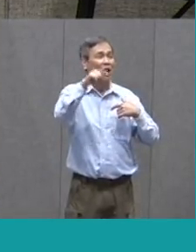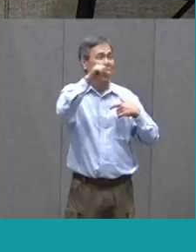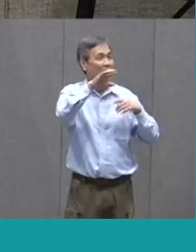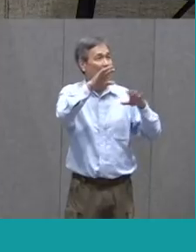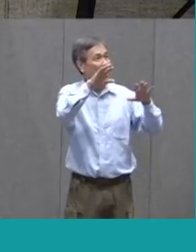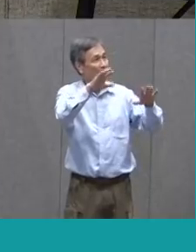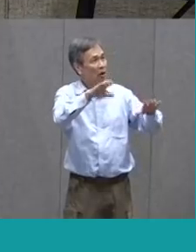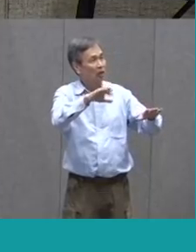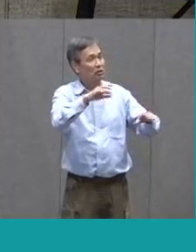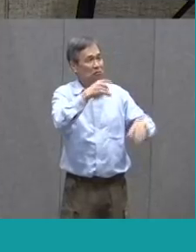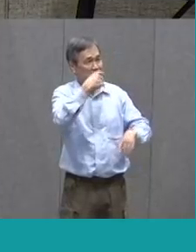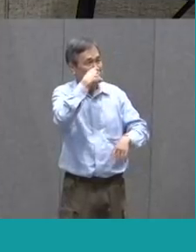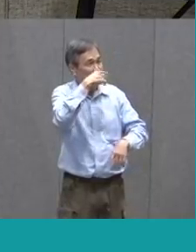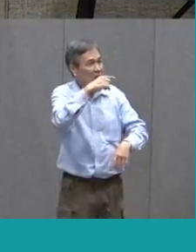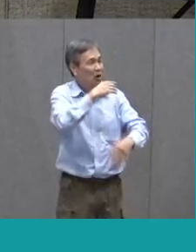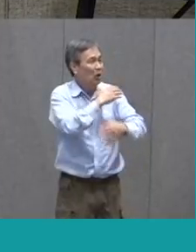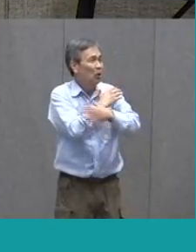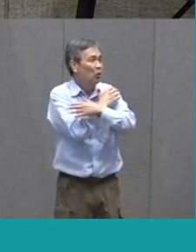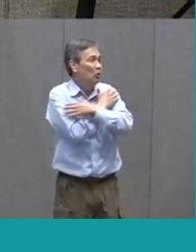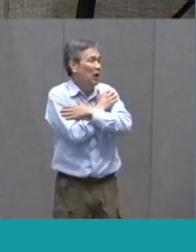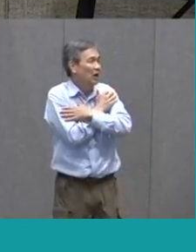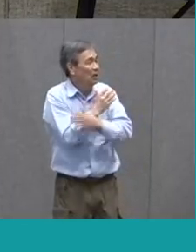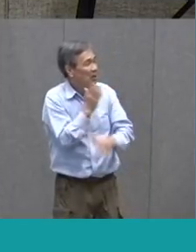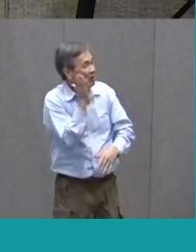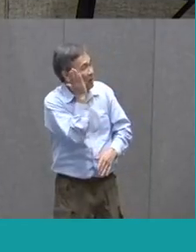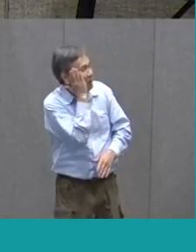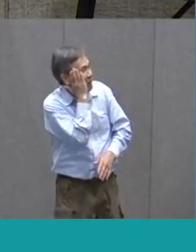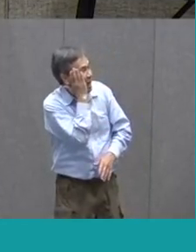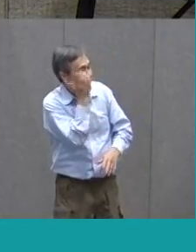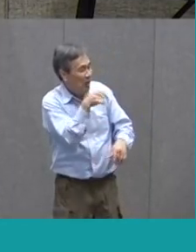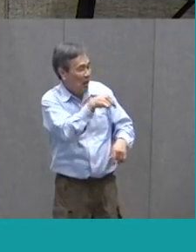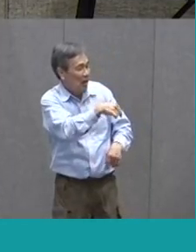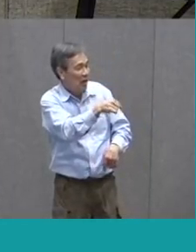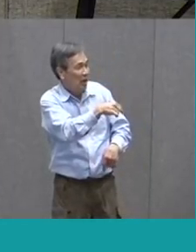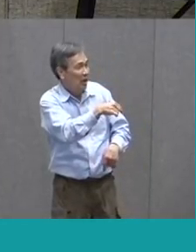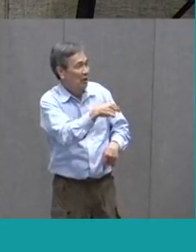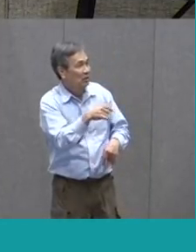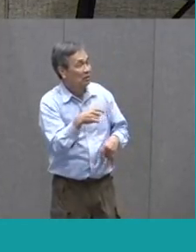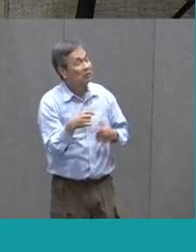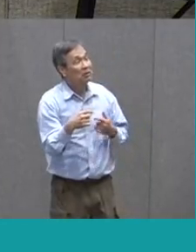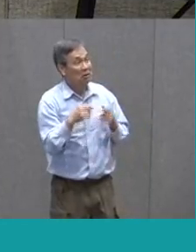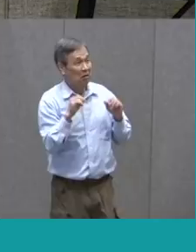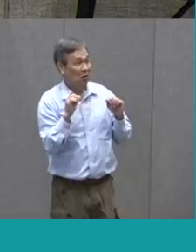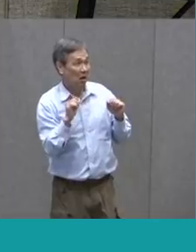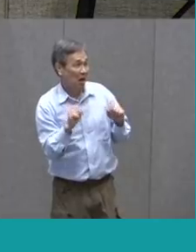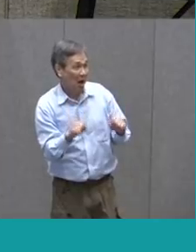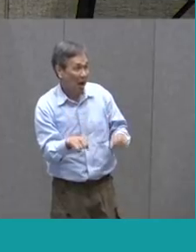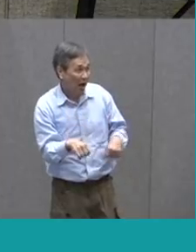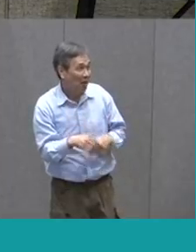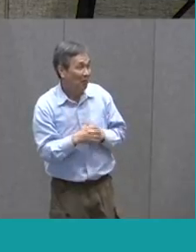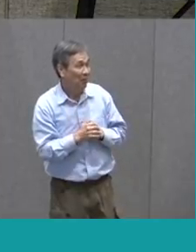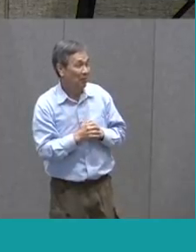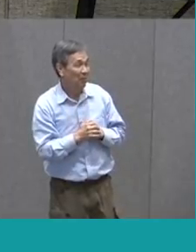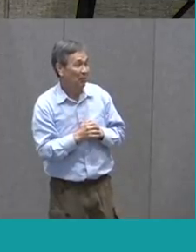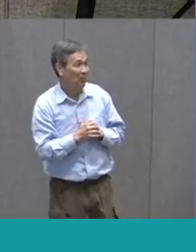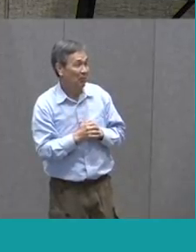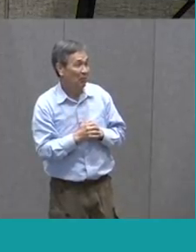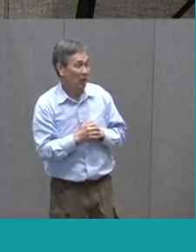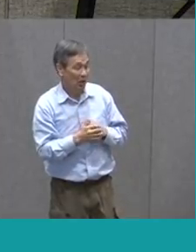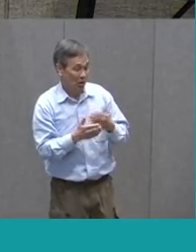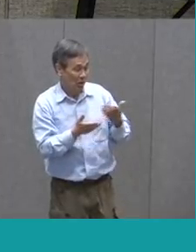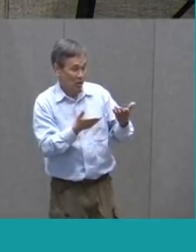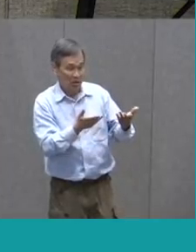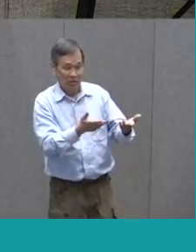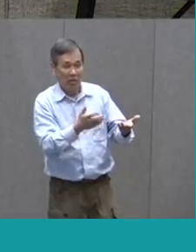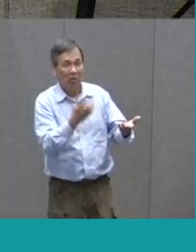you rest upon my little bed, said the spider to the fly. There